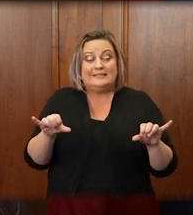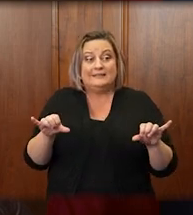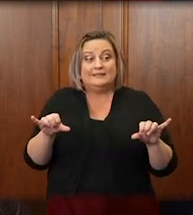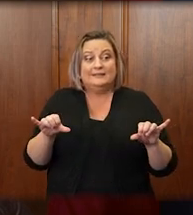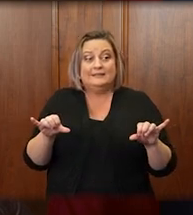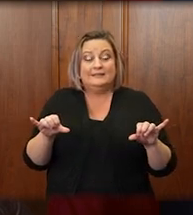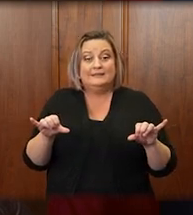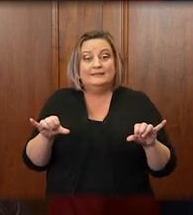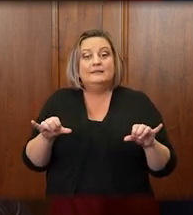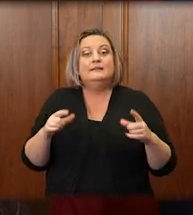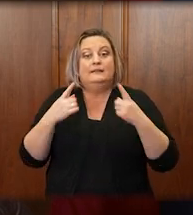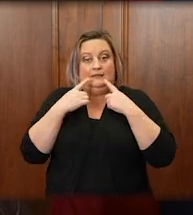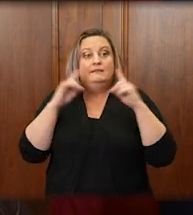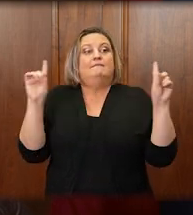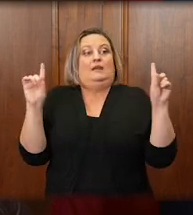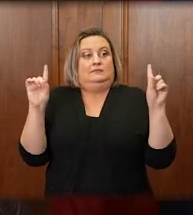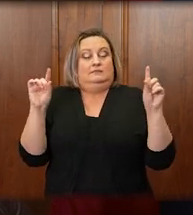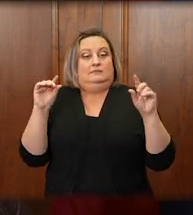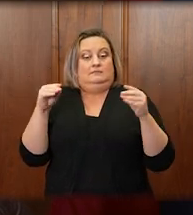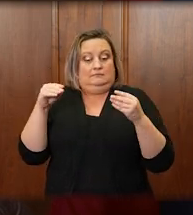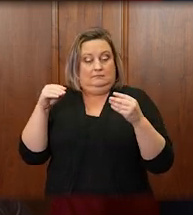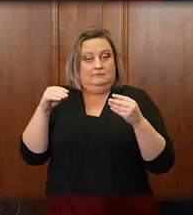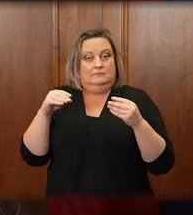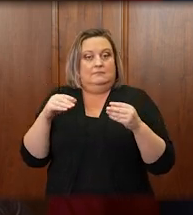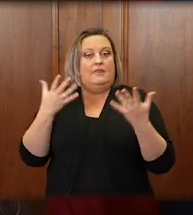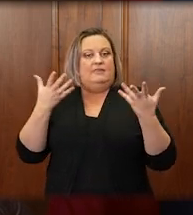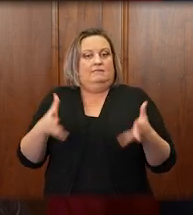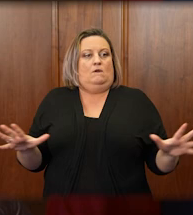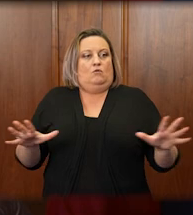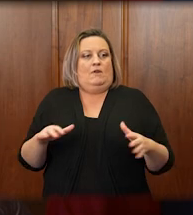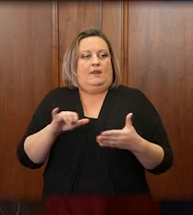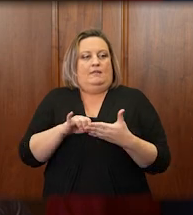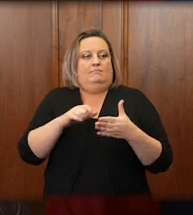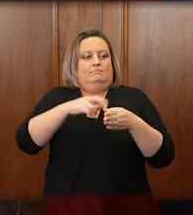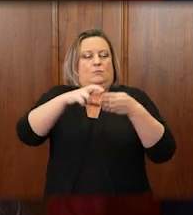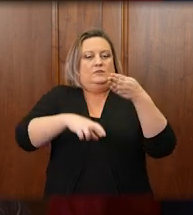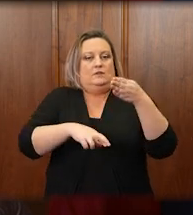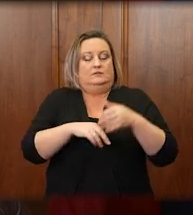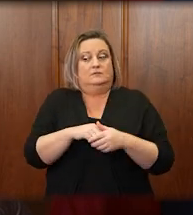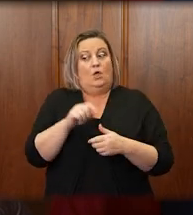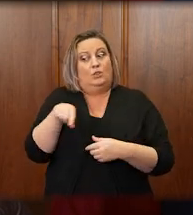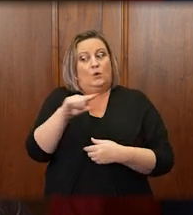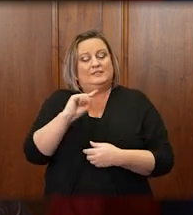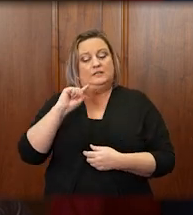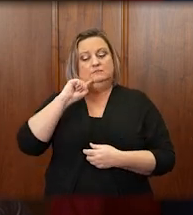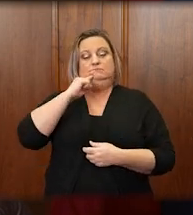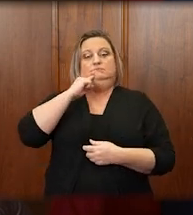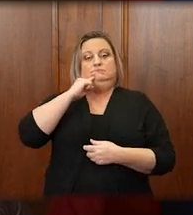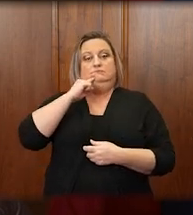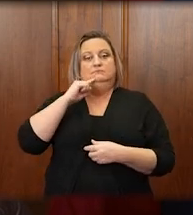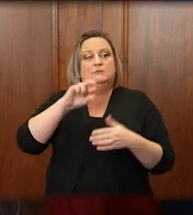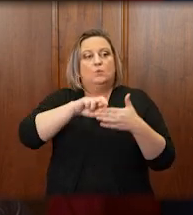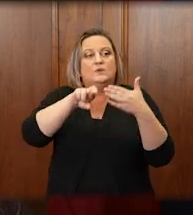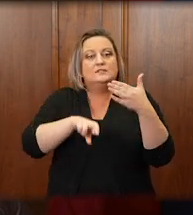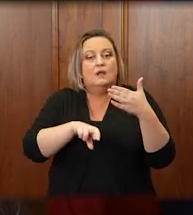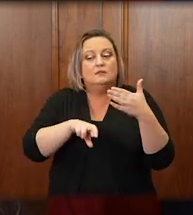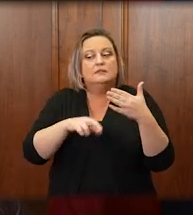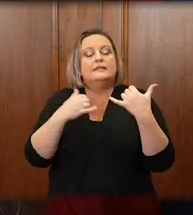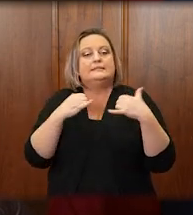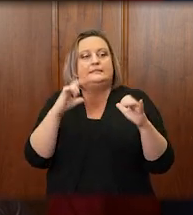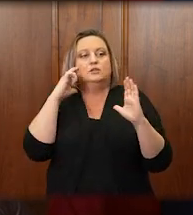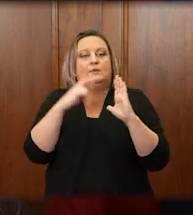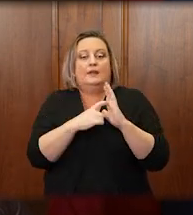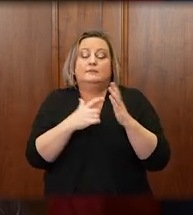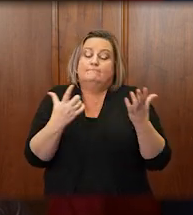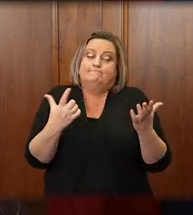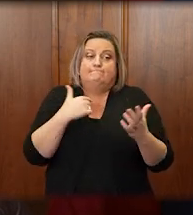has been a byproduct of the process. Most often, those who are disappointed by the outcome of a case can still recognize that they